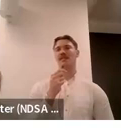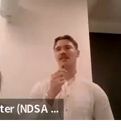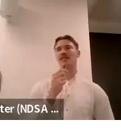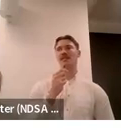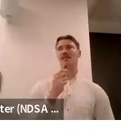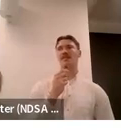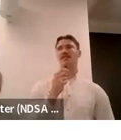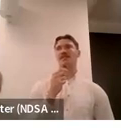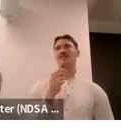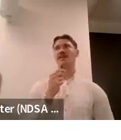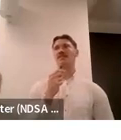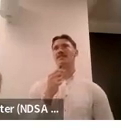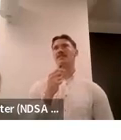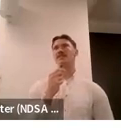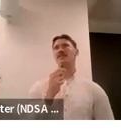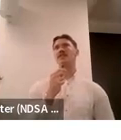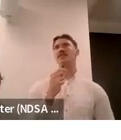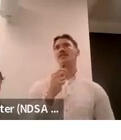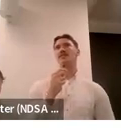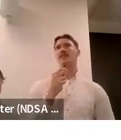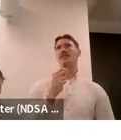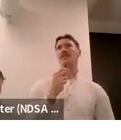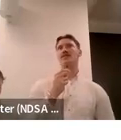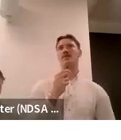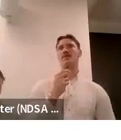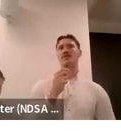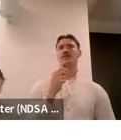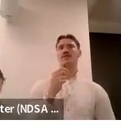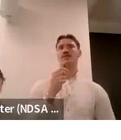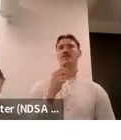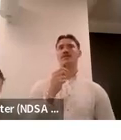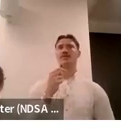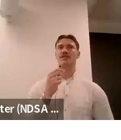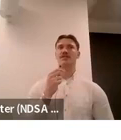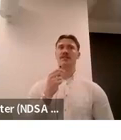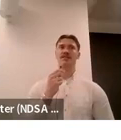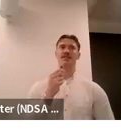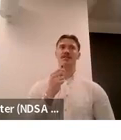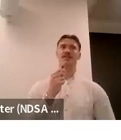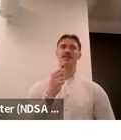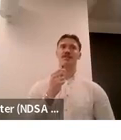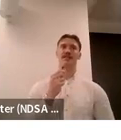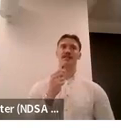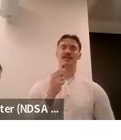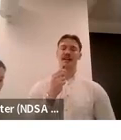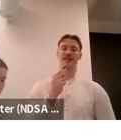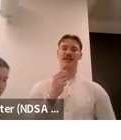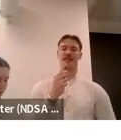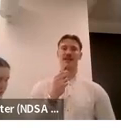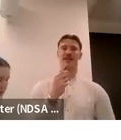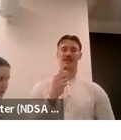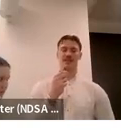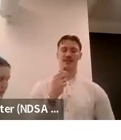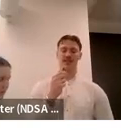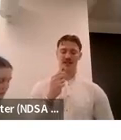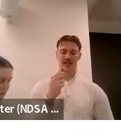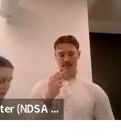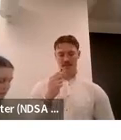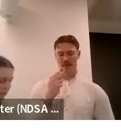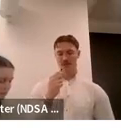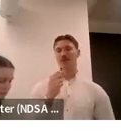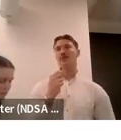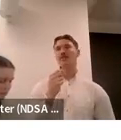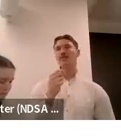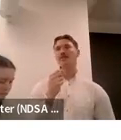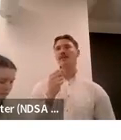of being able to look to best practice look to where there is strong student voice within institutes and ask the question as to why this isn't happening in our institute